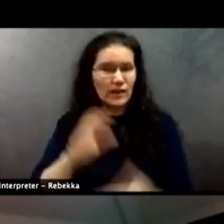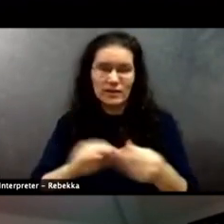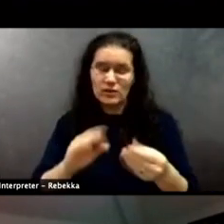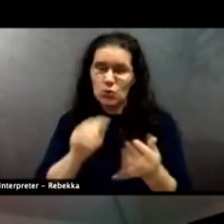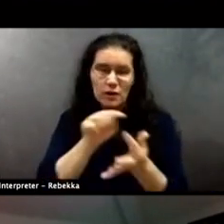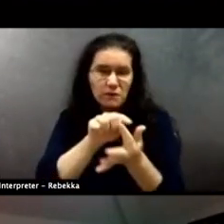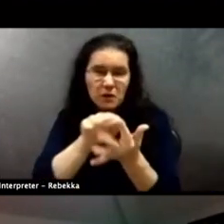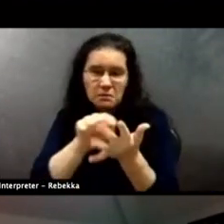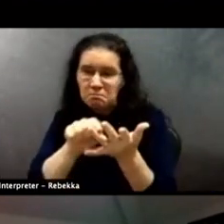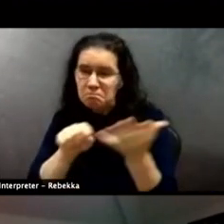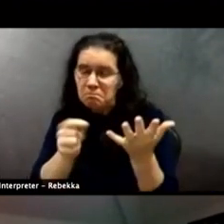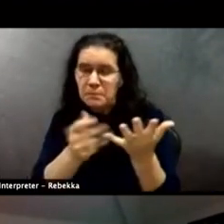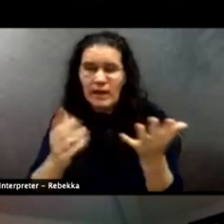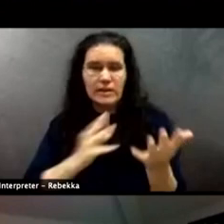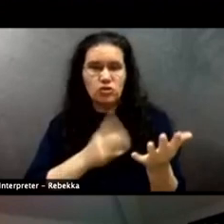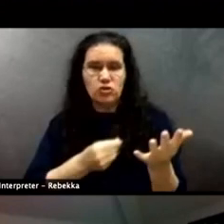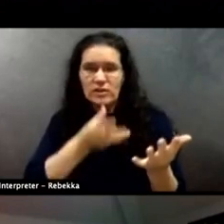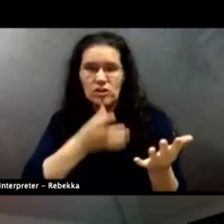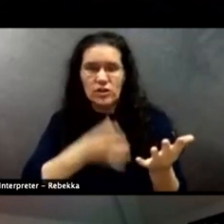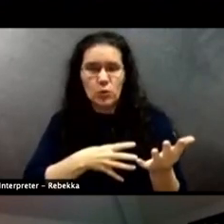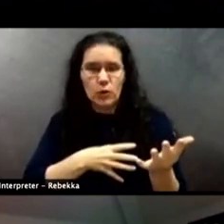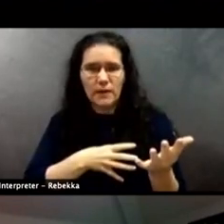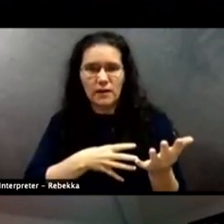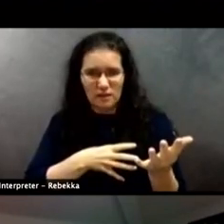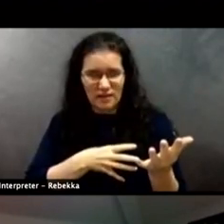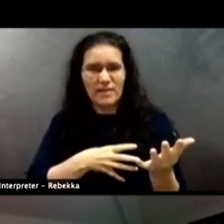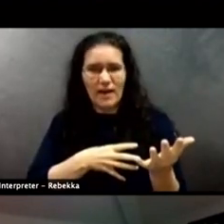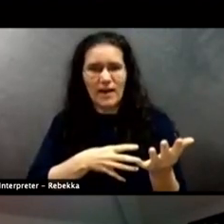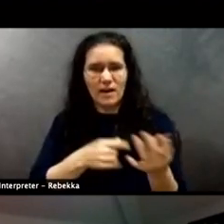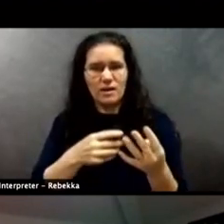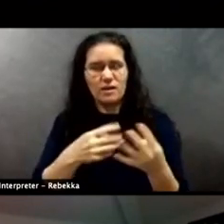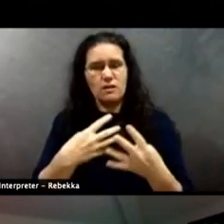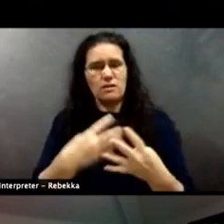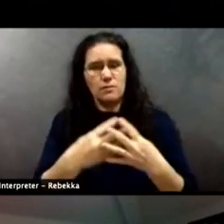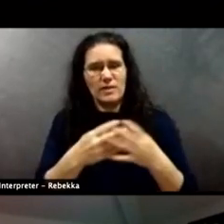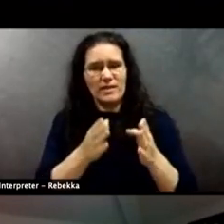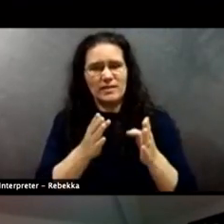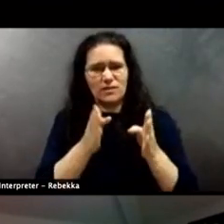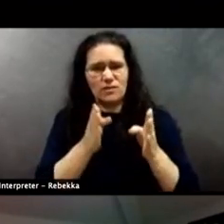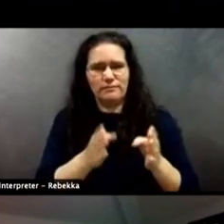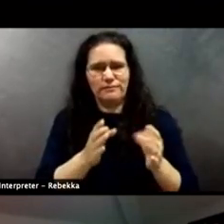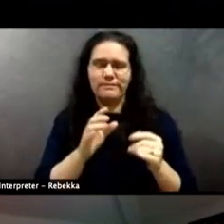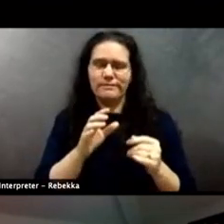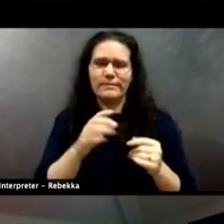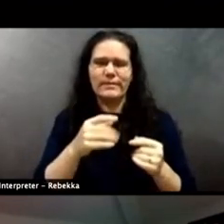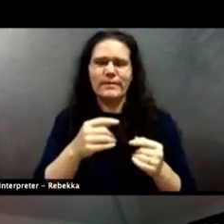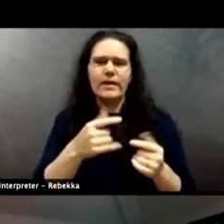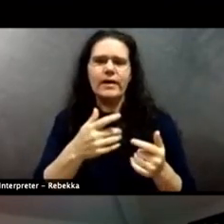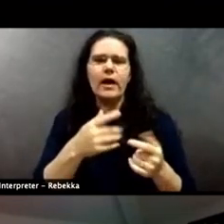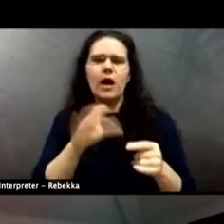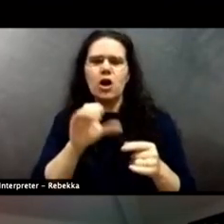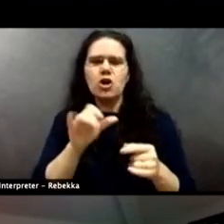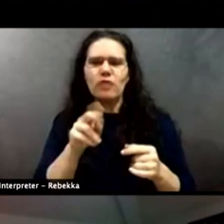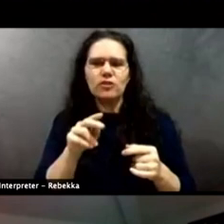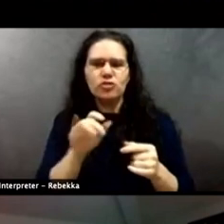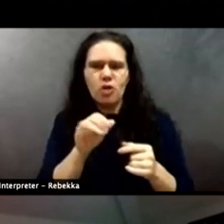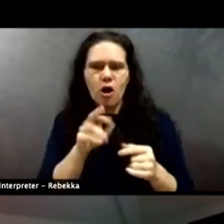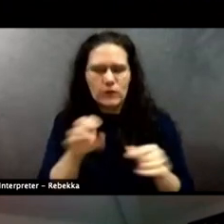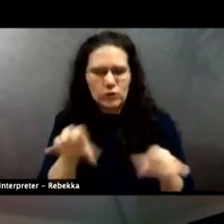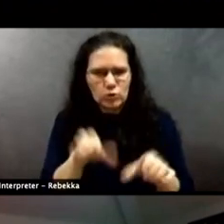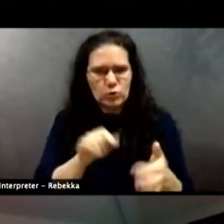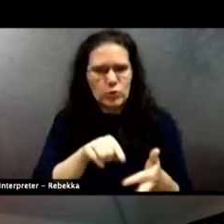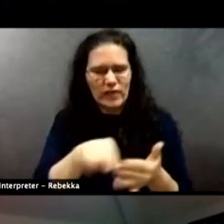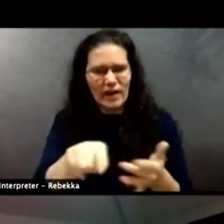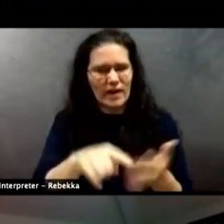transgender women. Boston police, you looked confused when I said that. They had to pay a settlement in 2015 or 16 for this